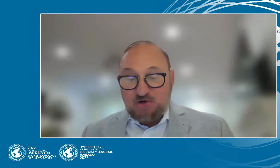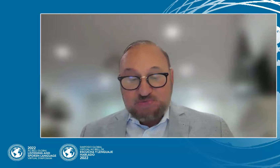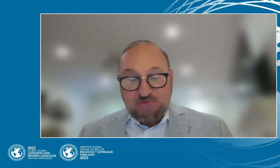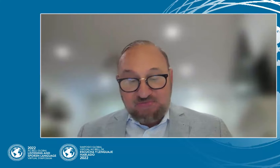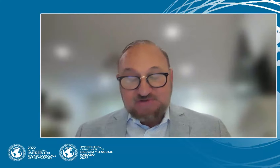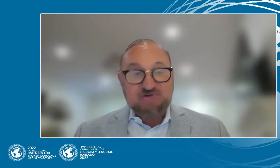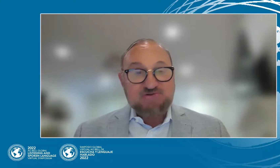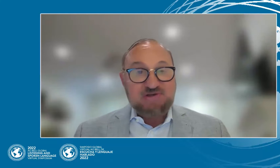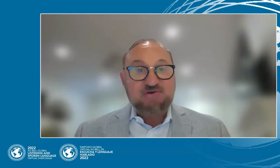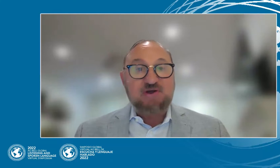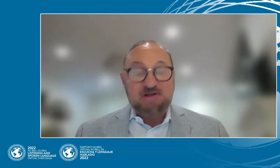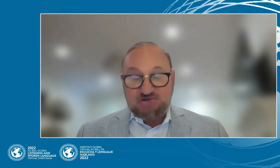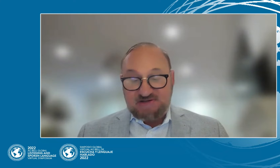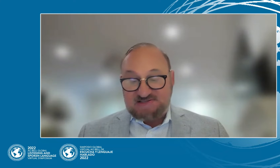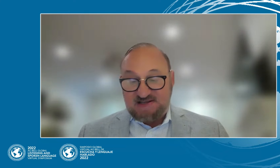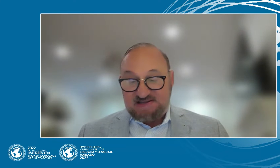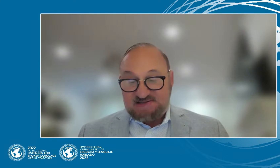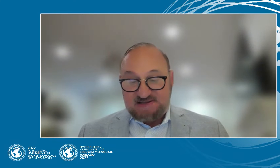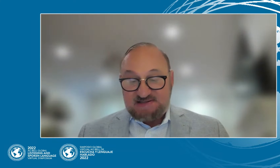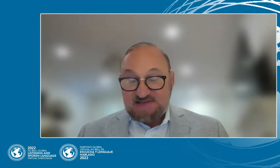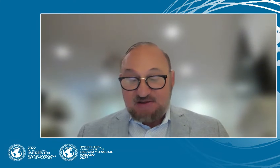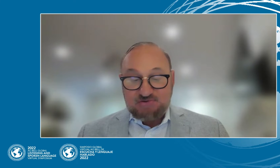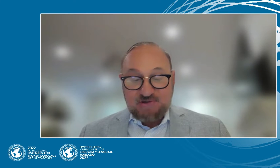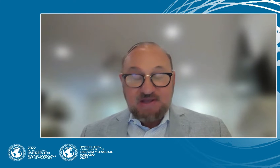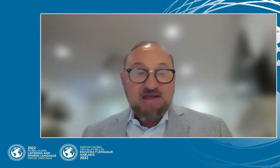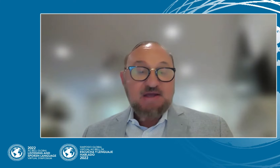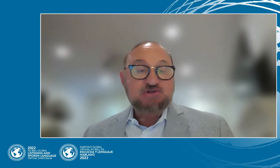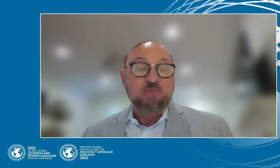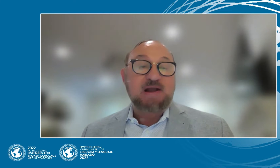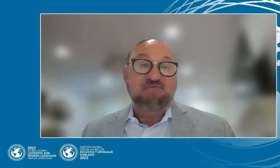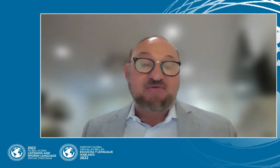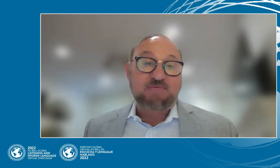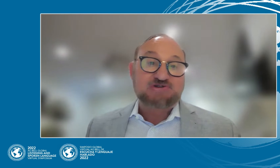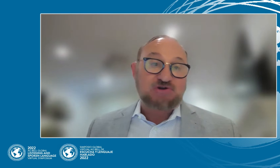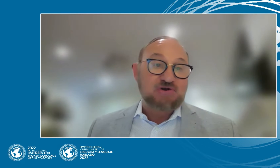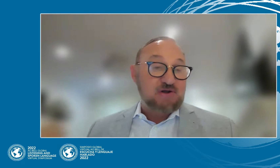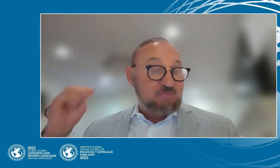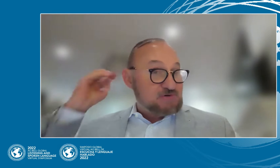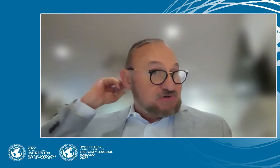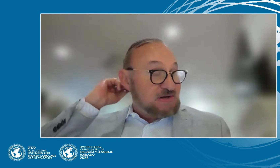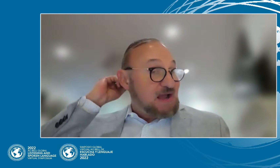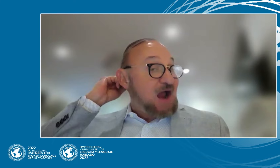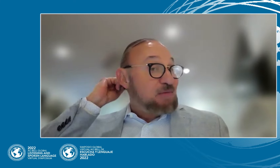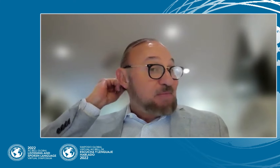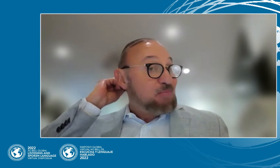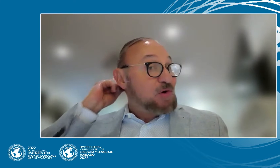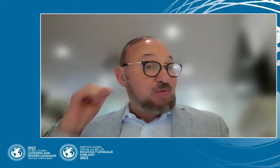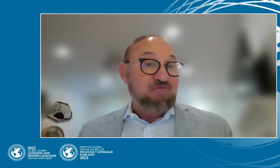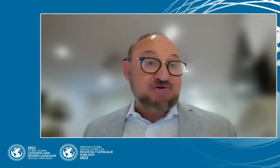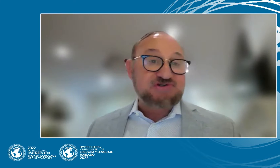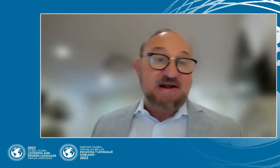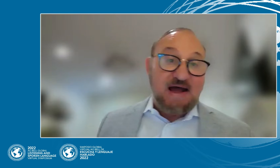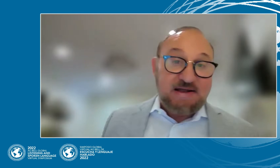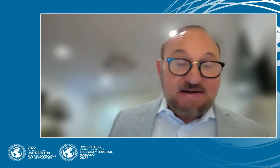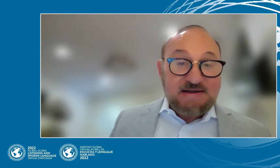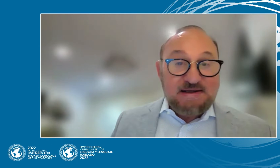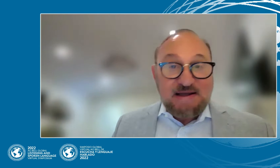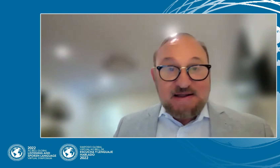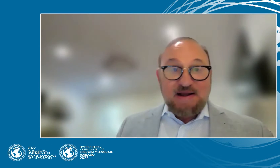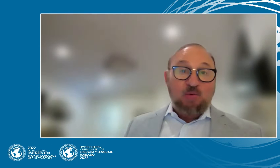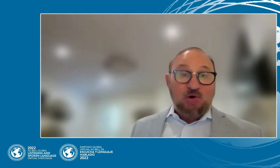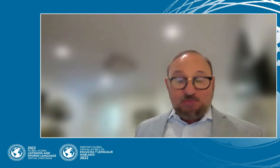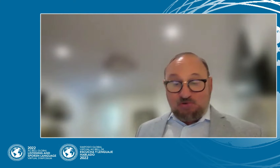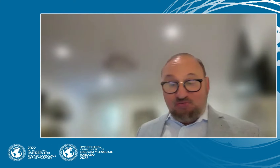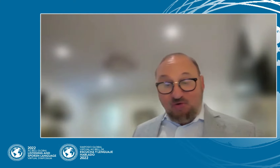out to encourage professionals in their countries, cities, and towns to benefit from this learning opportunity. I remember when we first had nine,